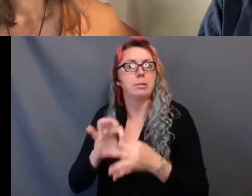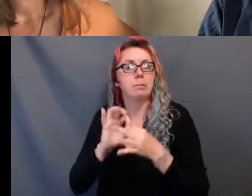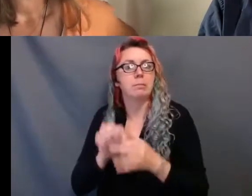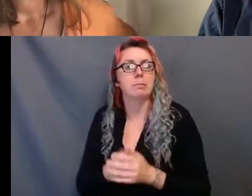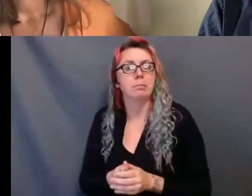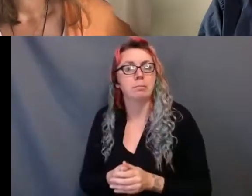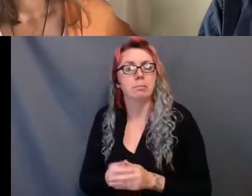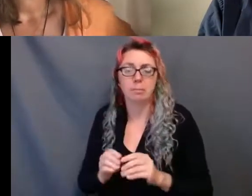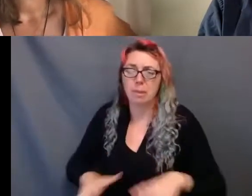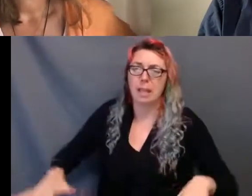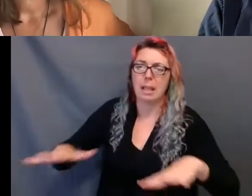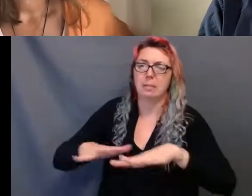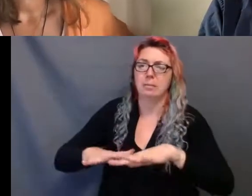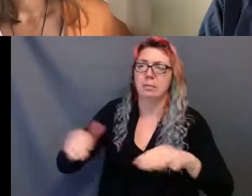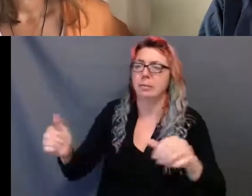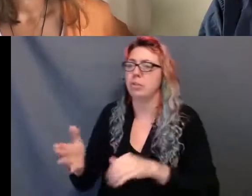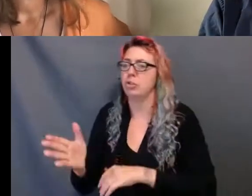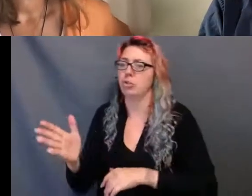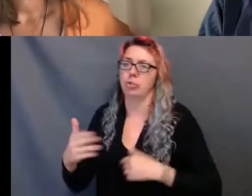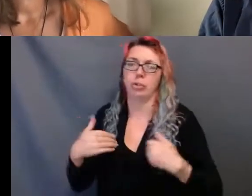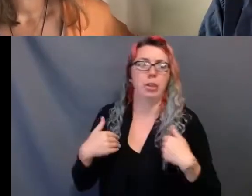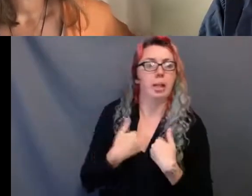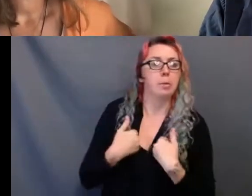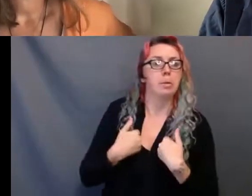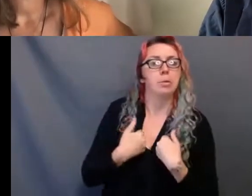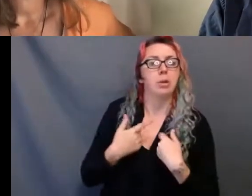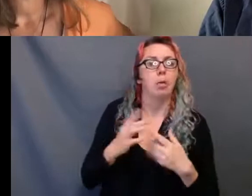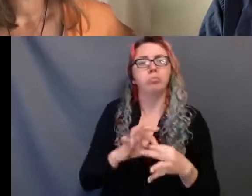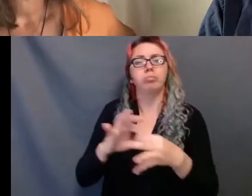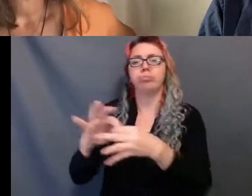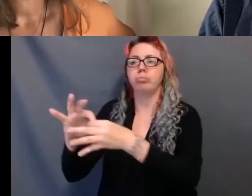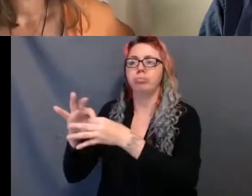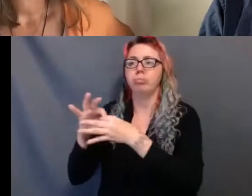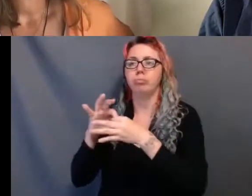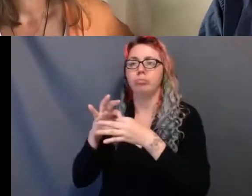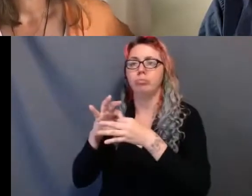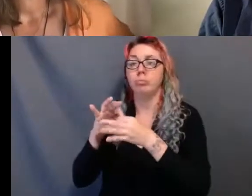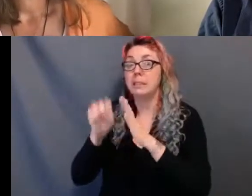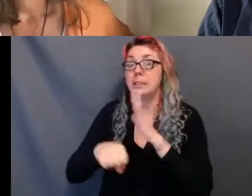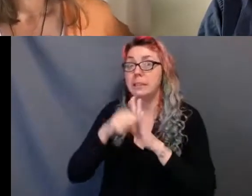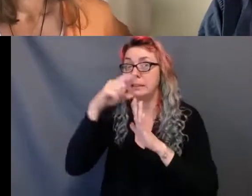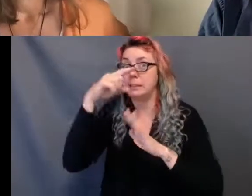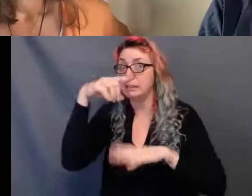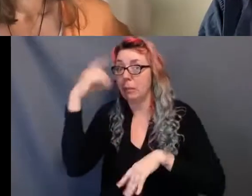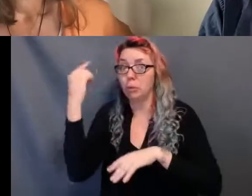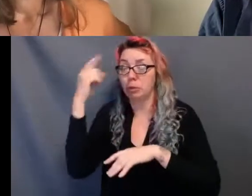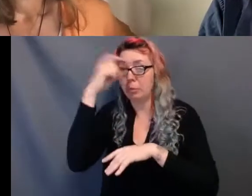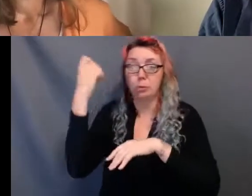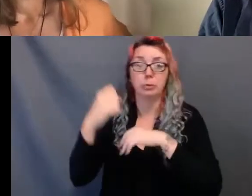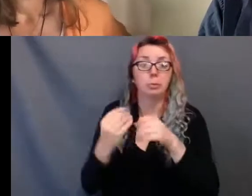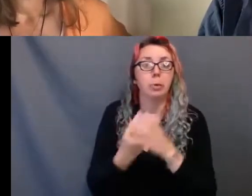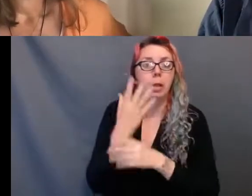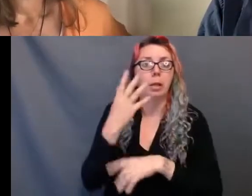fish, the animals, and our relationship with those beings. The changing seasons and the places on our lands where these stories come